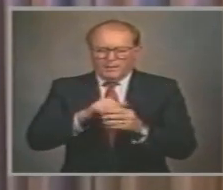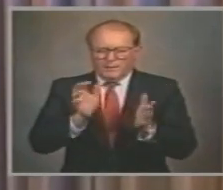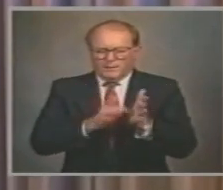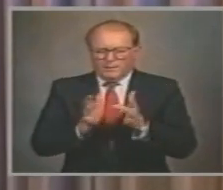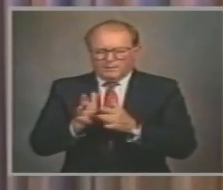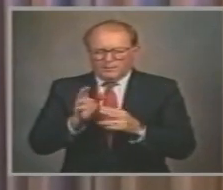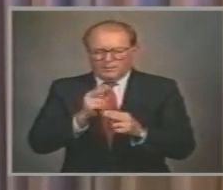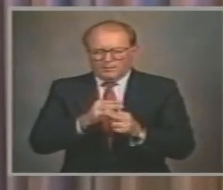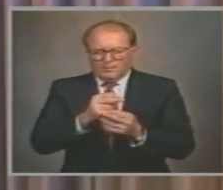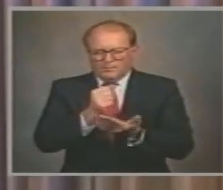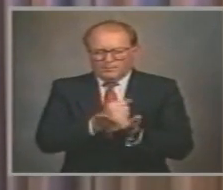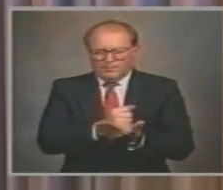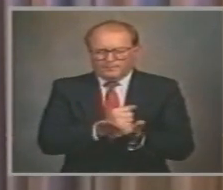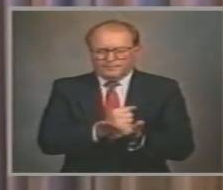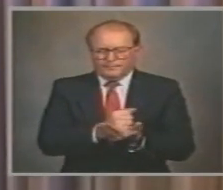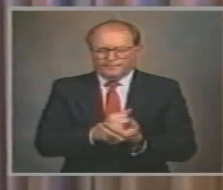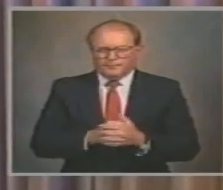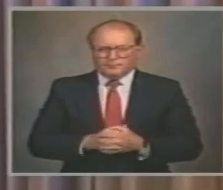We pray Amen Amen